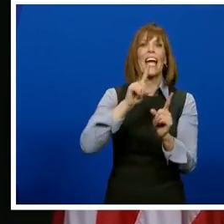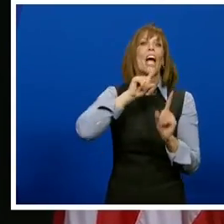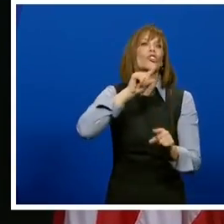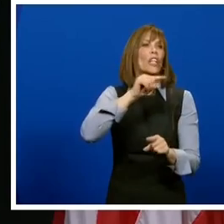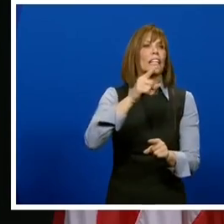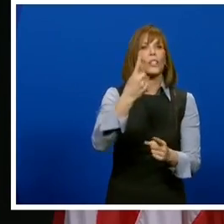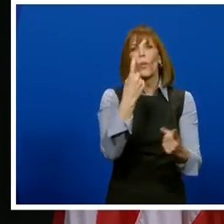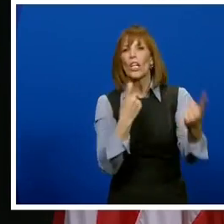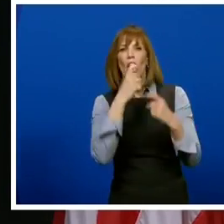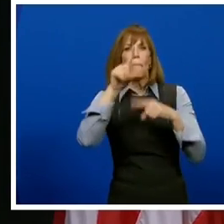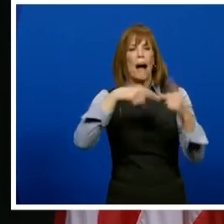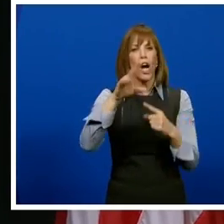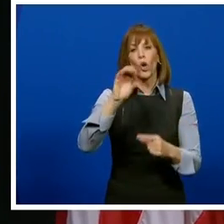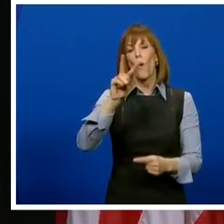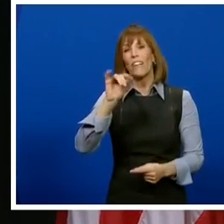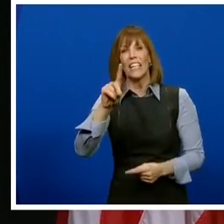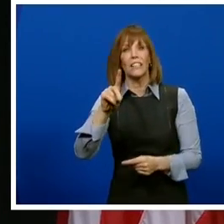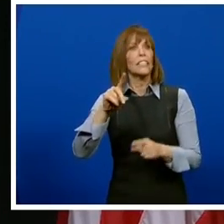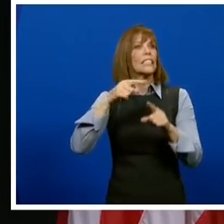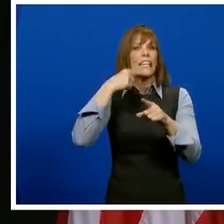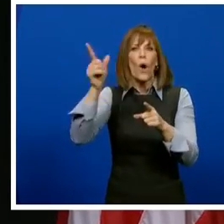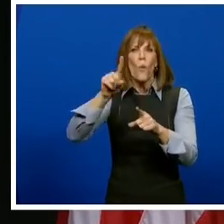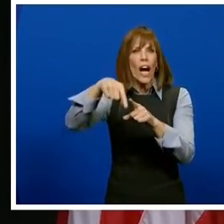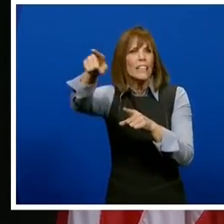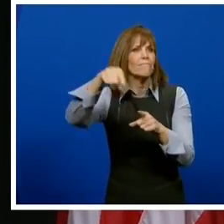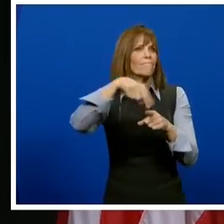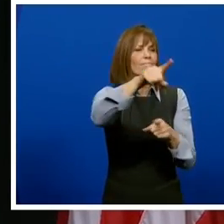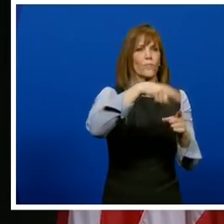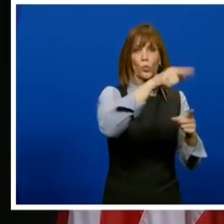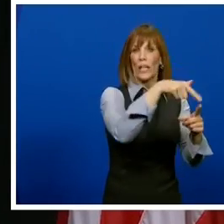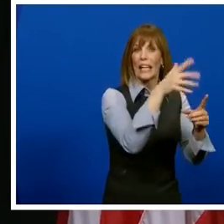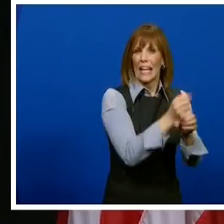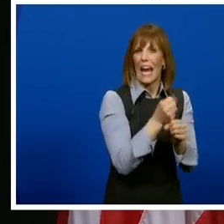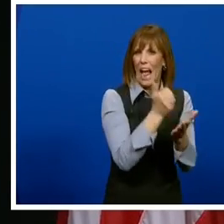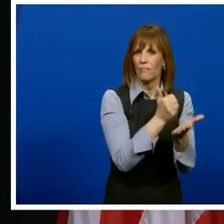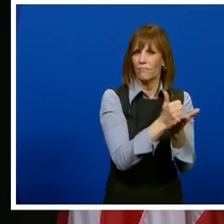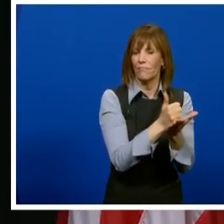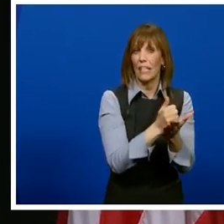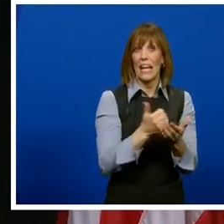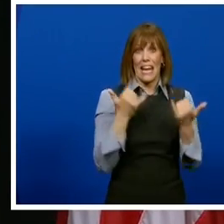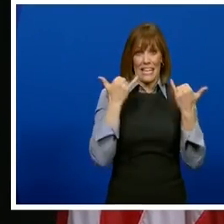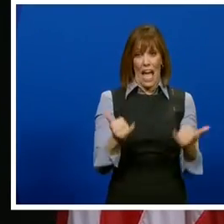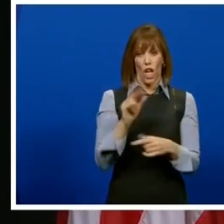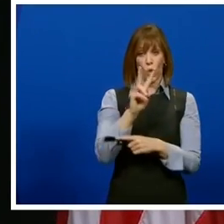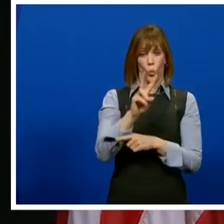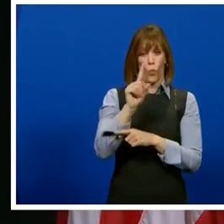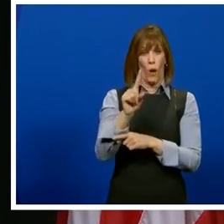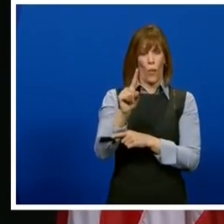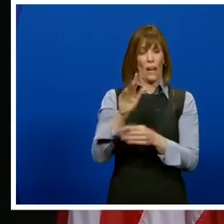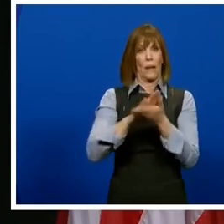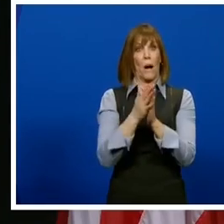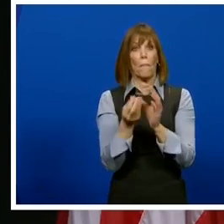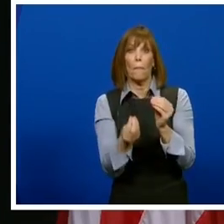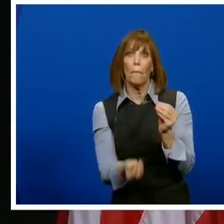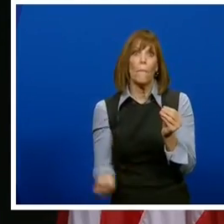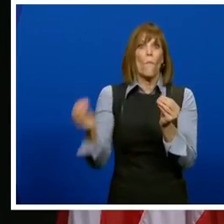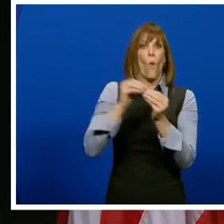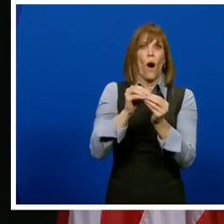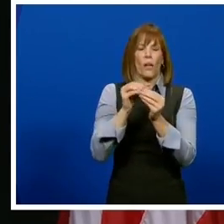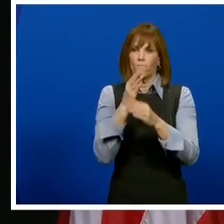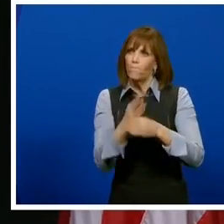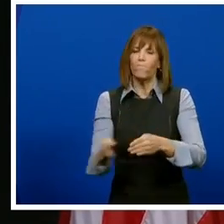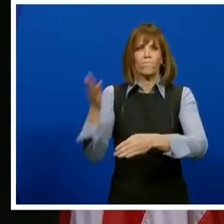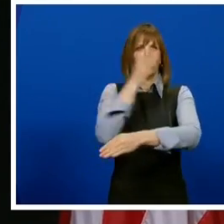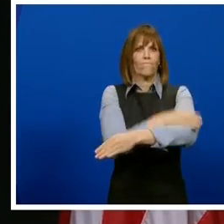-19 and directing them to resources to assist with a variety of needs. Now 2-1-1 is stepping up to play what may be their most